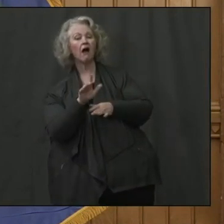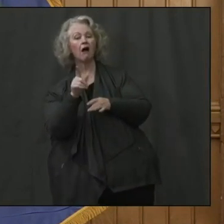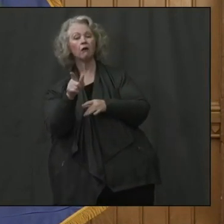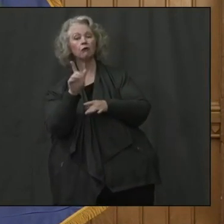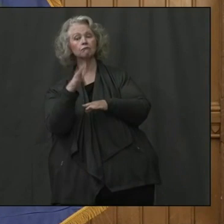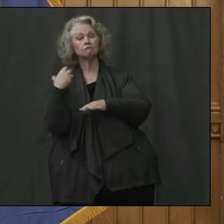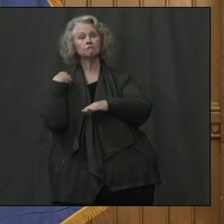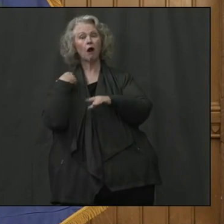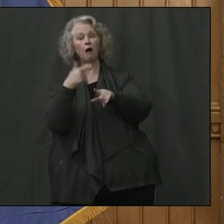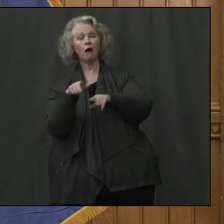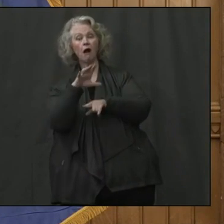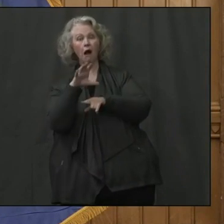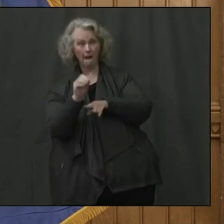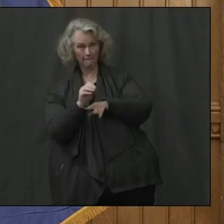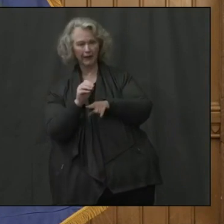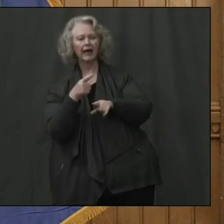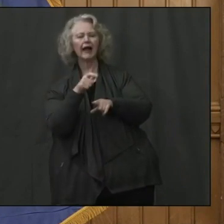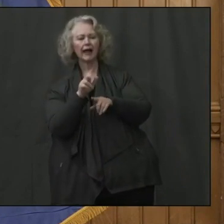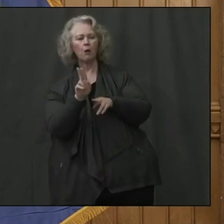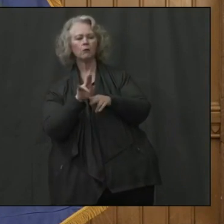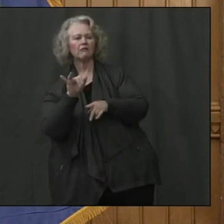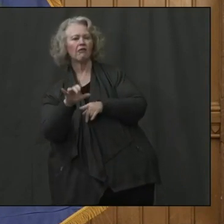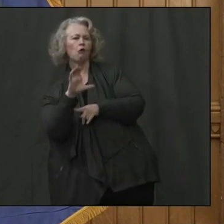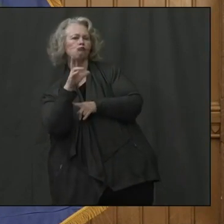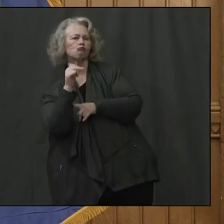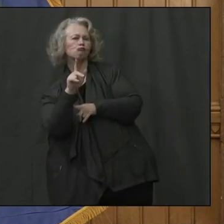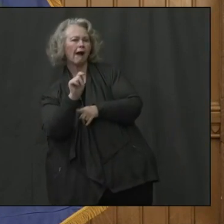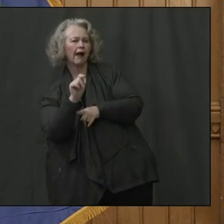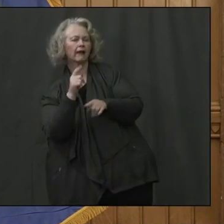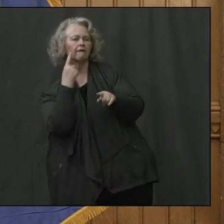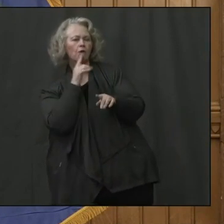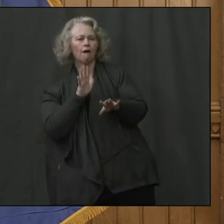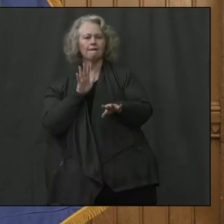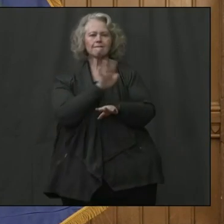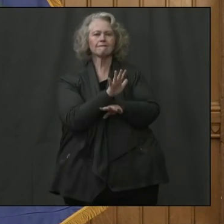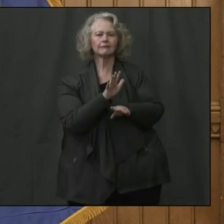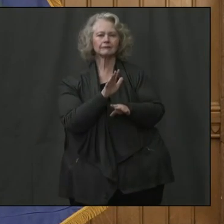her payroll taxes. So that is something that's available to you right now.